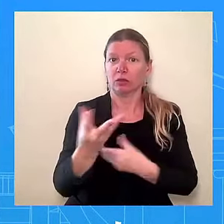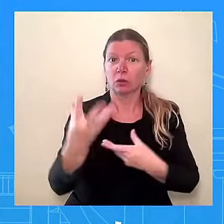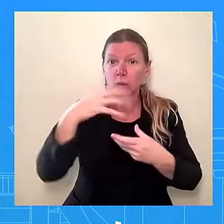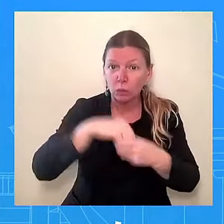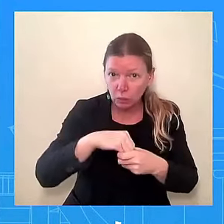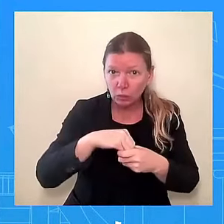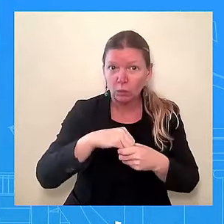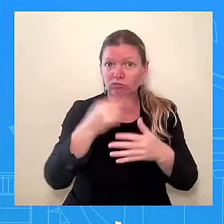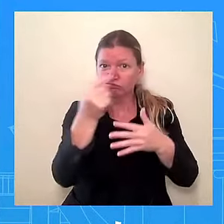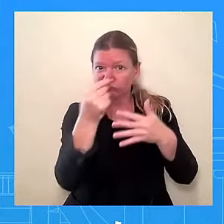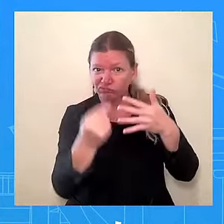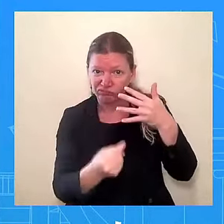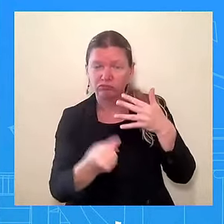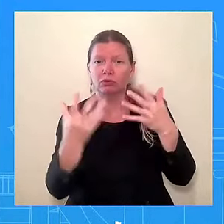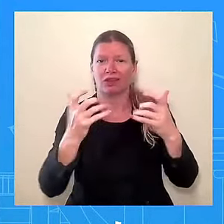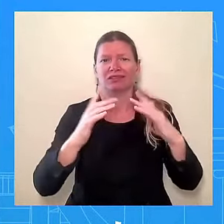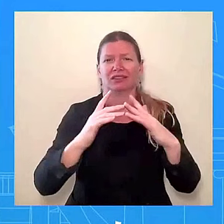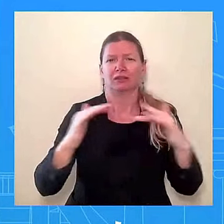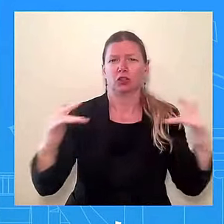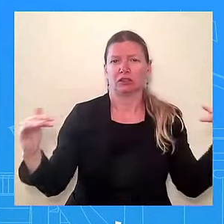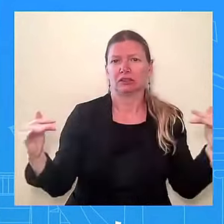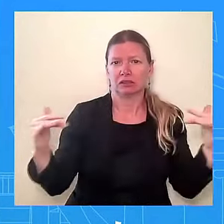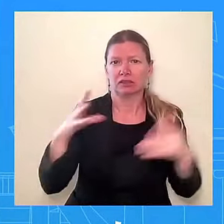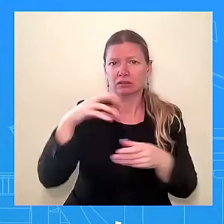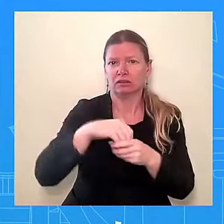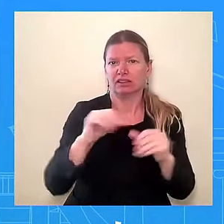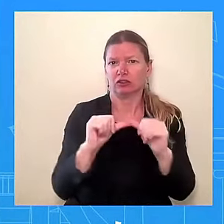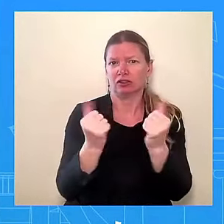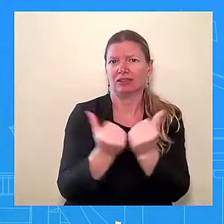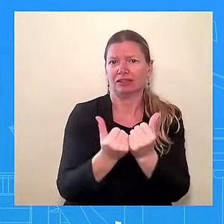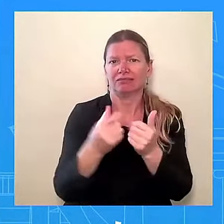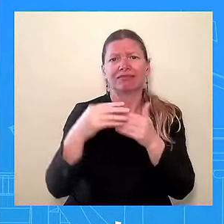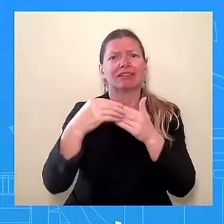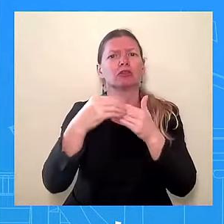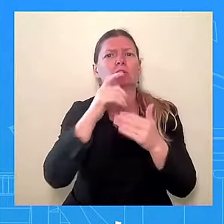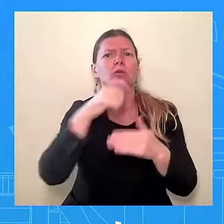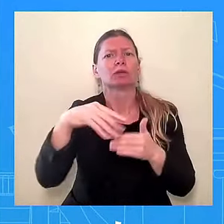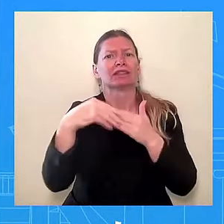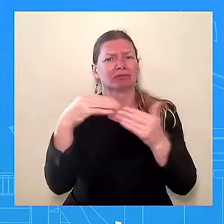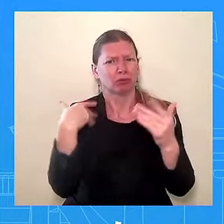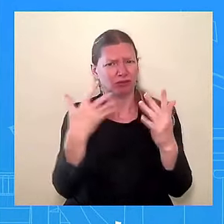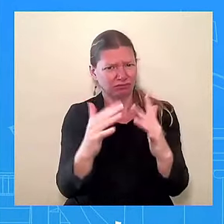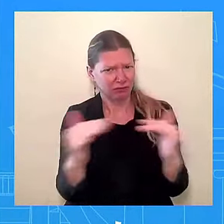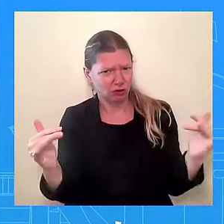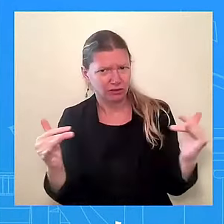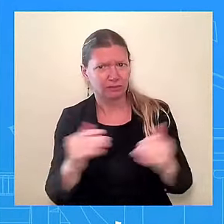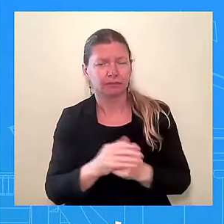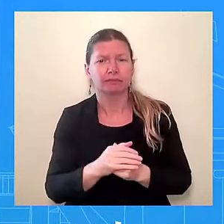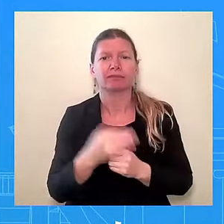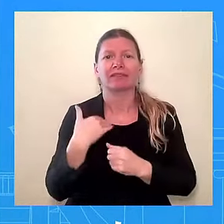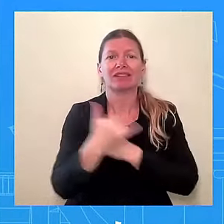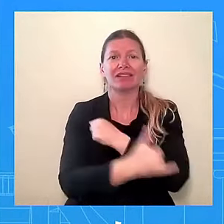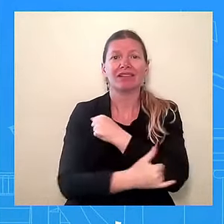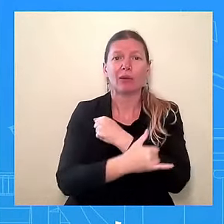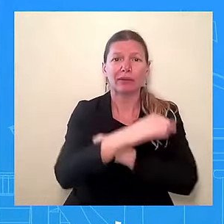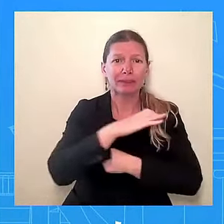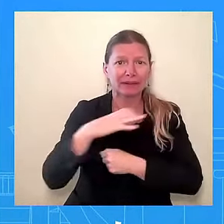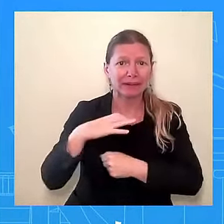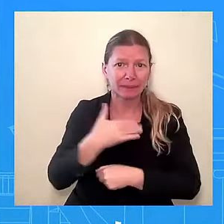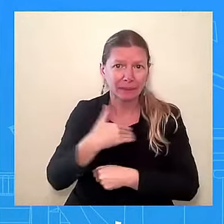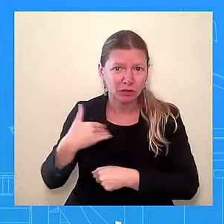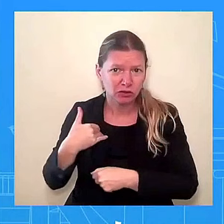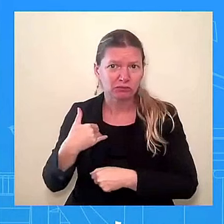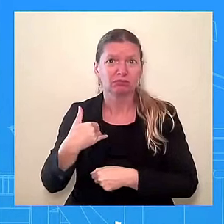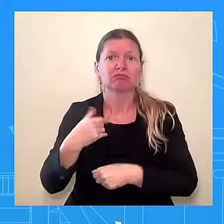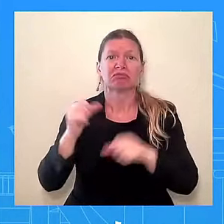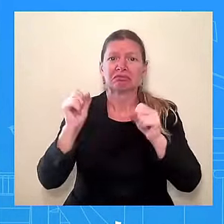the ability to apply for farm loans and make loan payments online, which is new this year, a streamlined and shortened paperwork requirement and